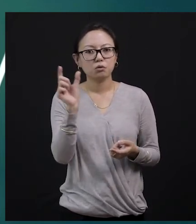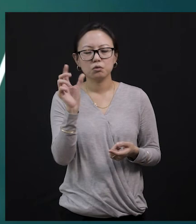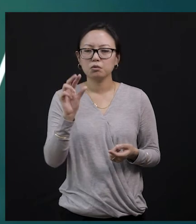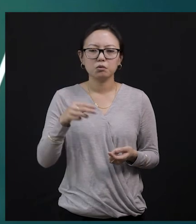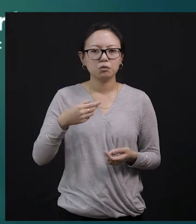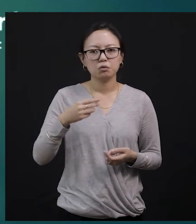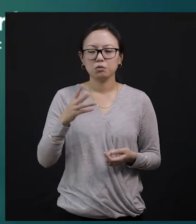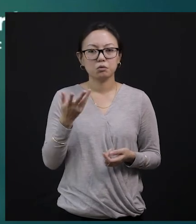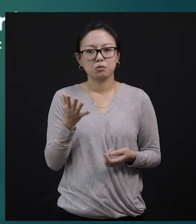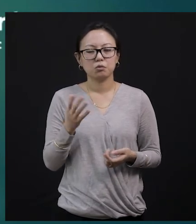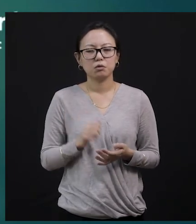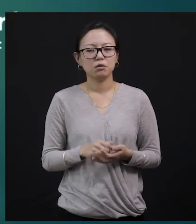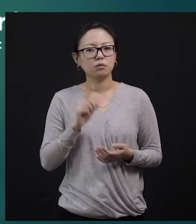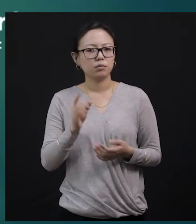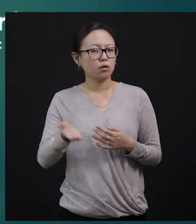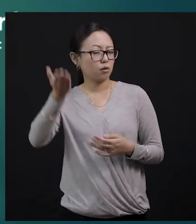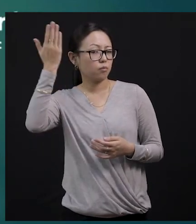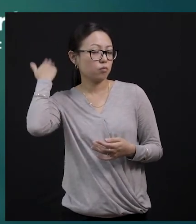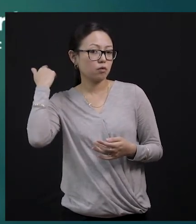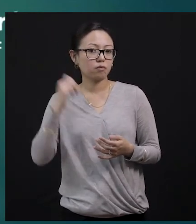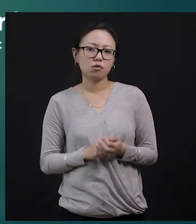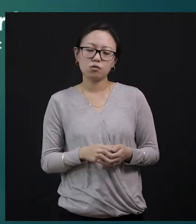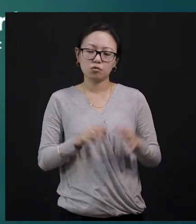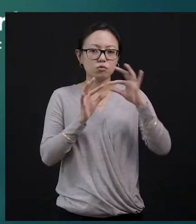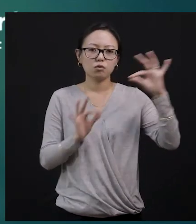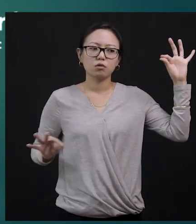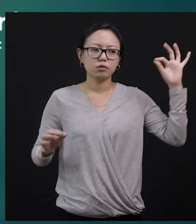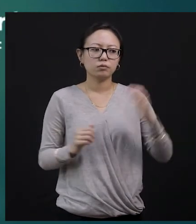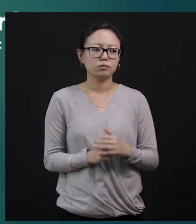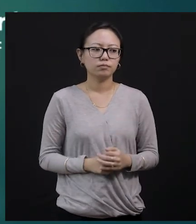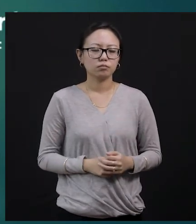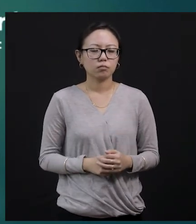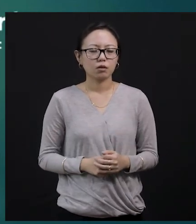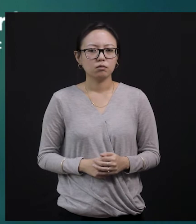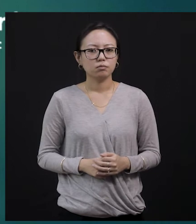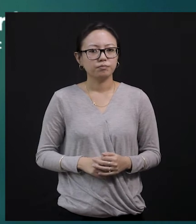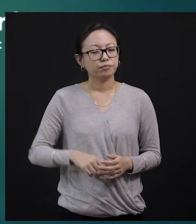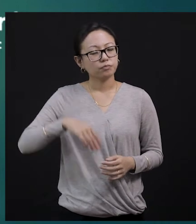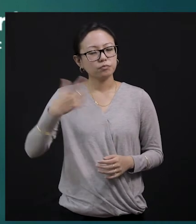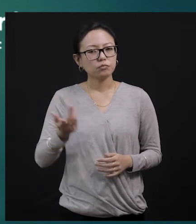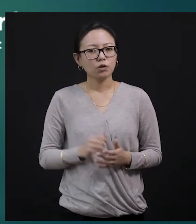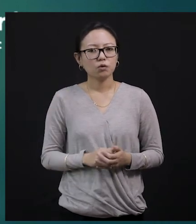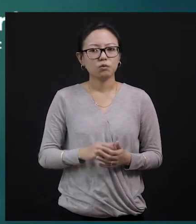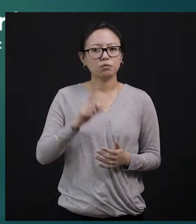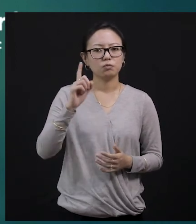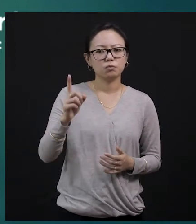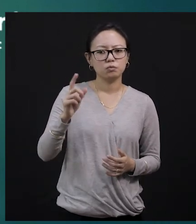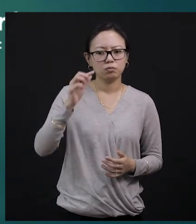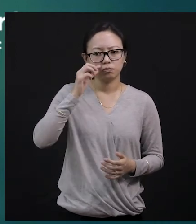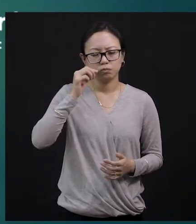very happily. The boy was already excited. He wanted to do it. And next, a young boy came again. The young boy was a little